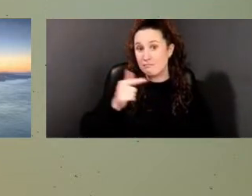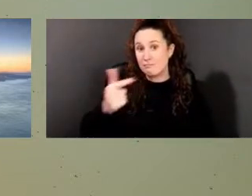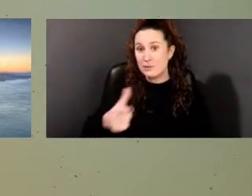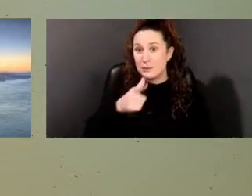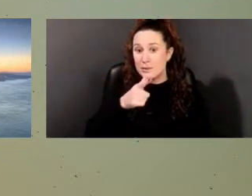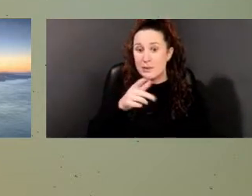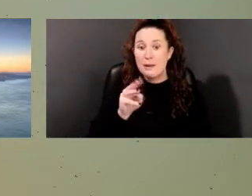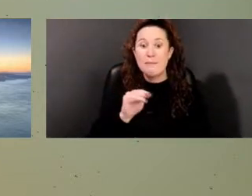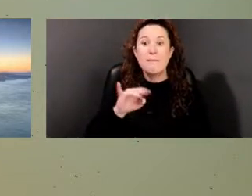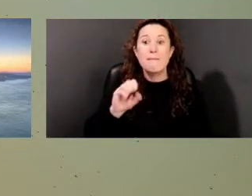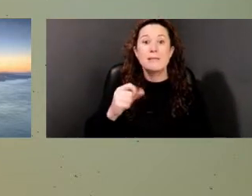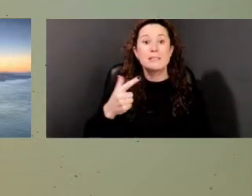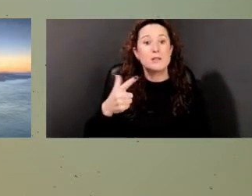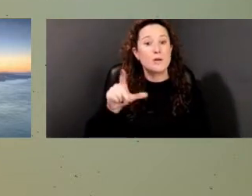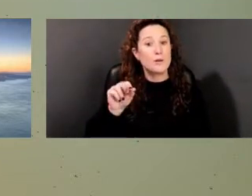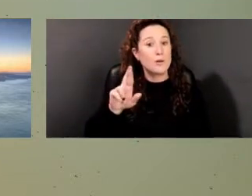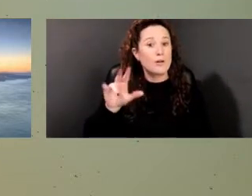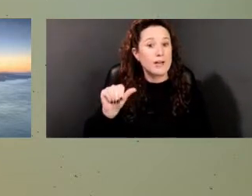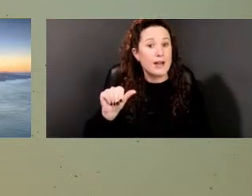Henry.